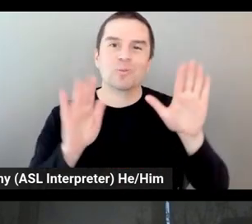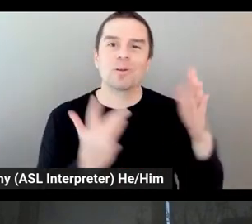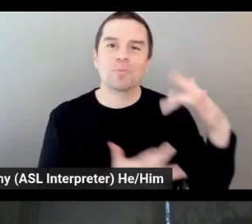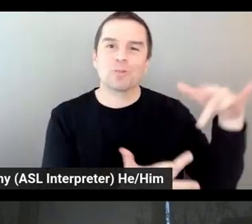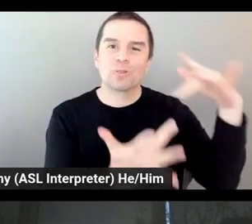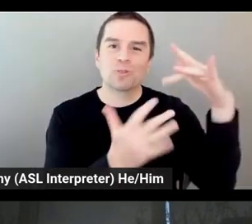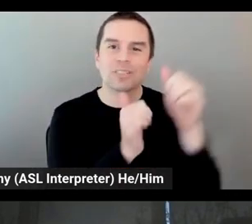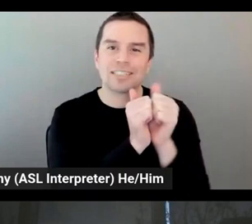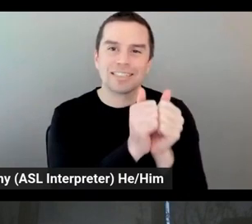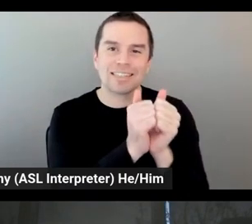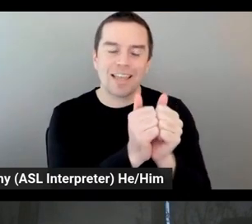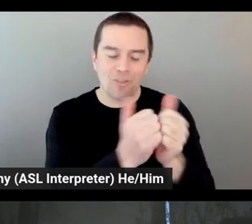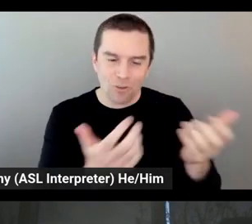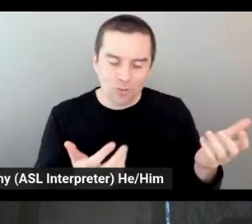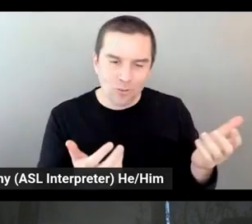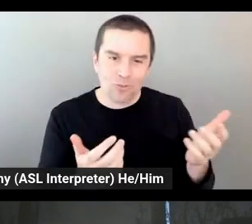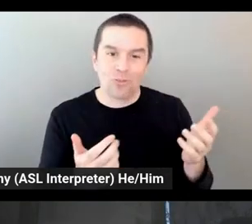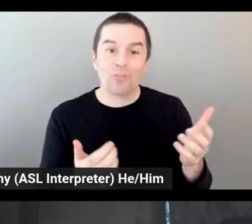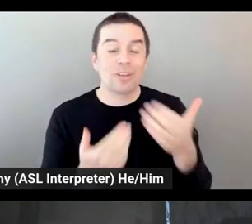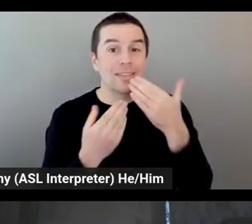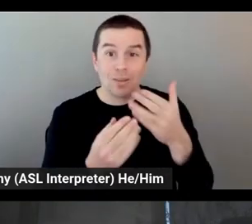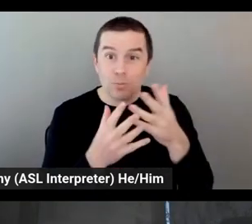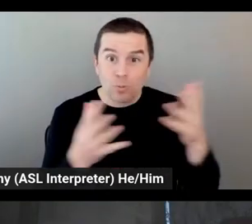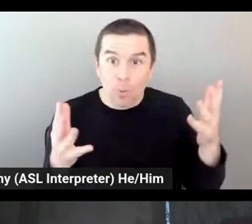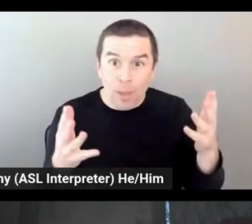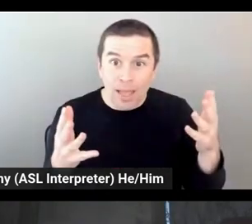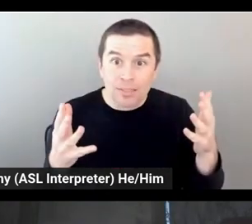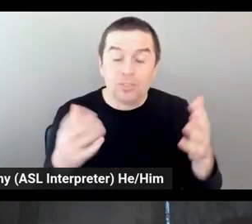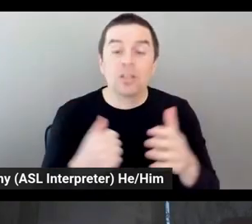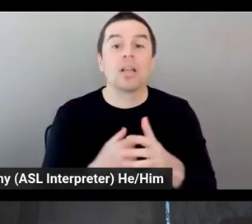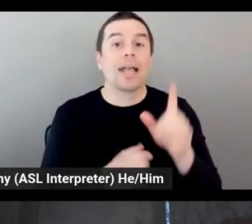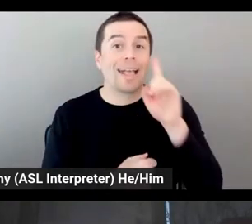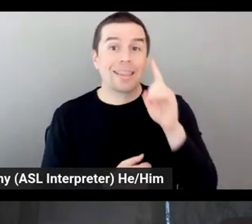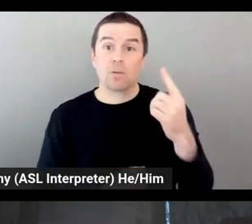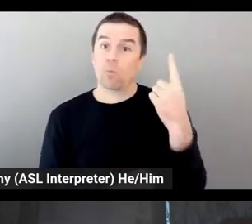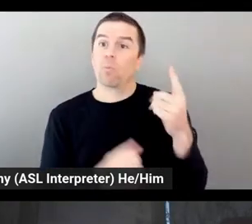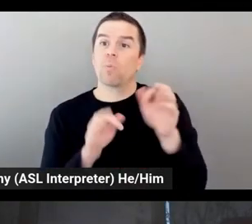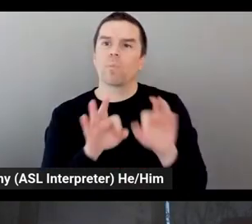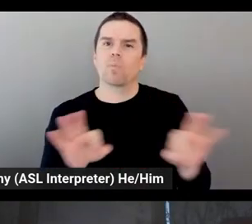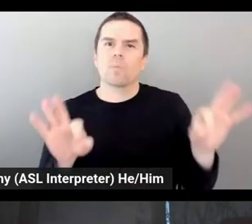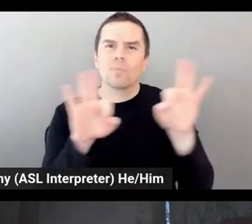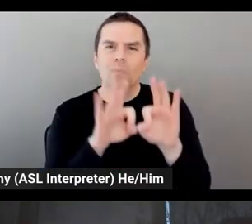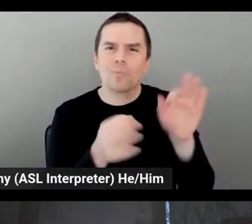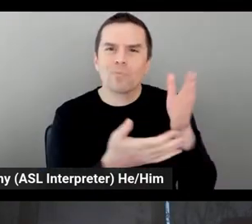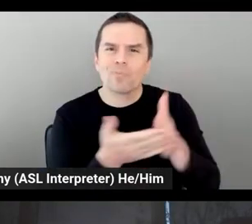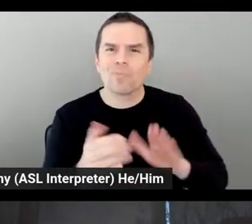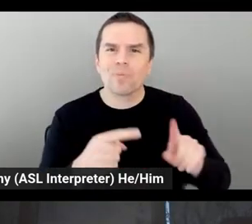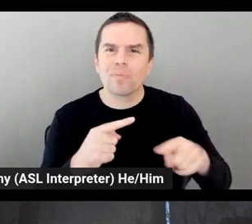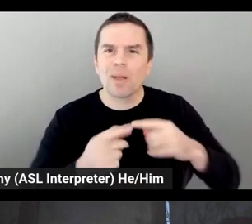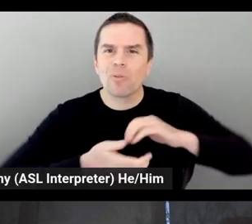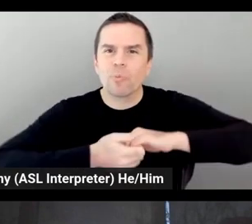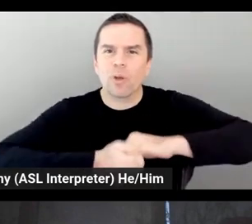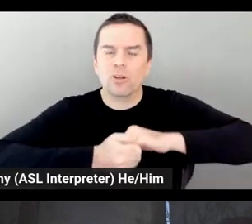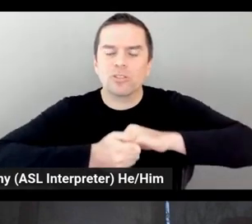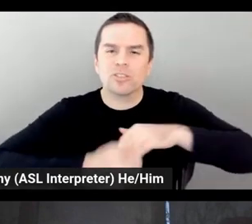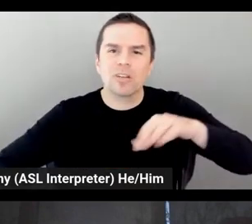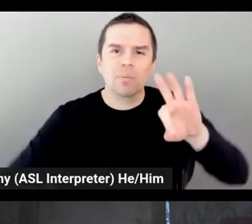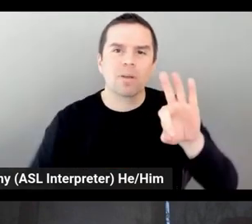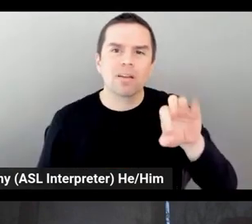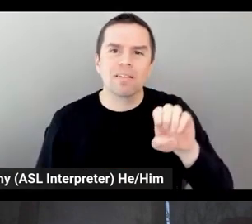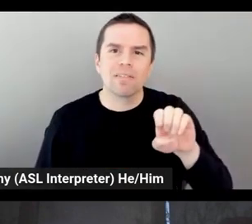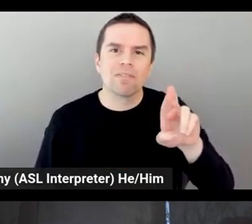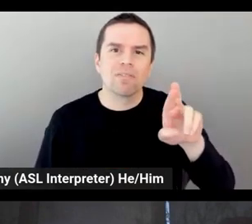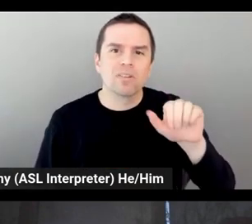And thank you so much. I think that one of the key points of the partnership between Ferrari and AWS is not only the